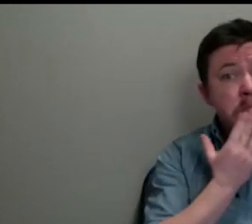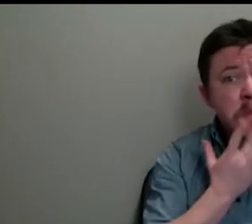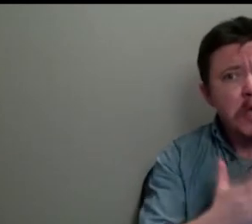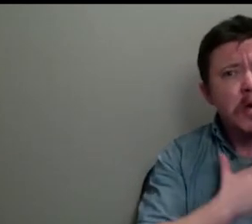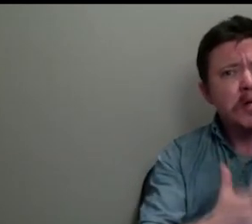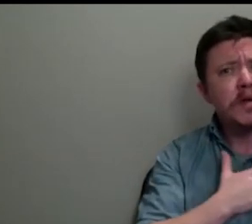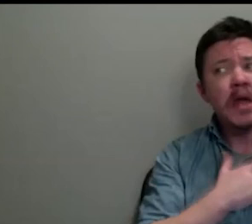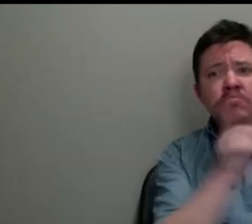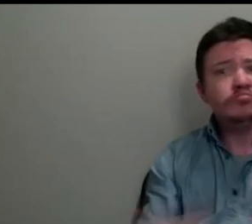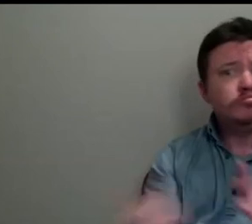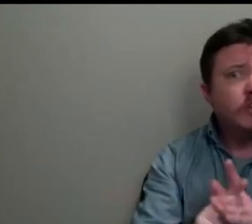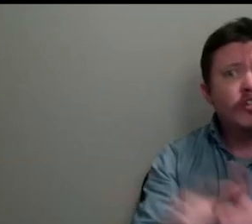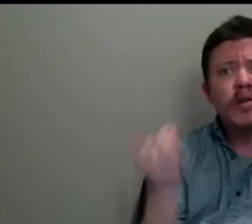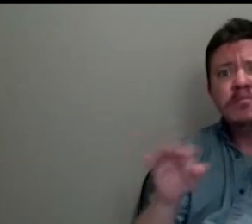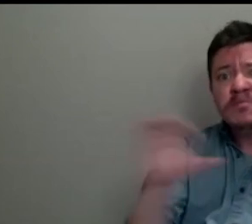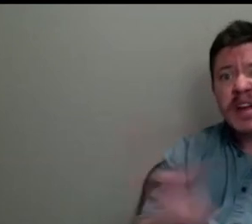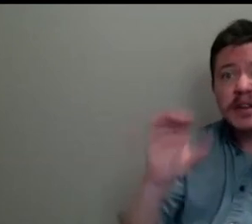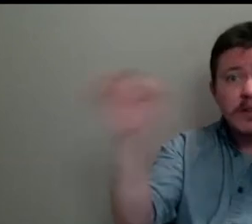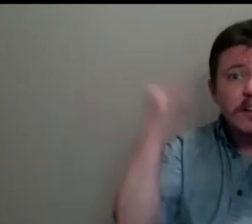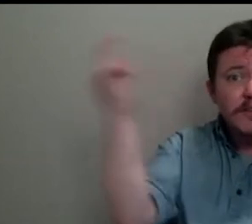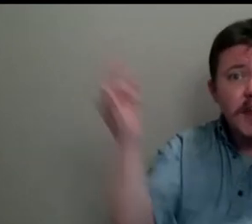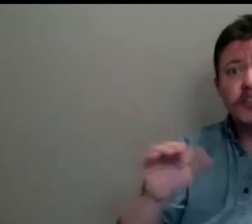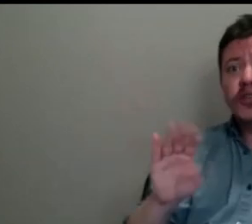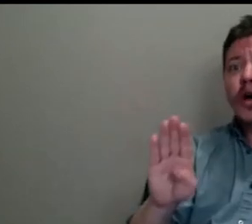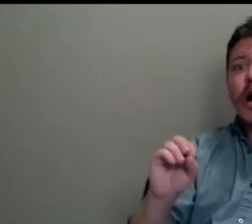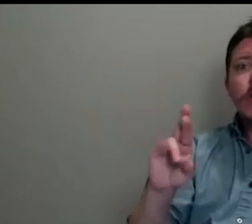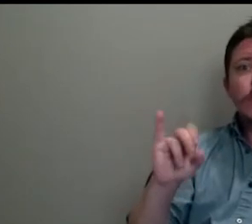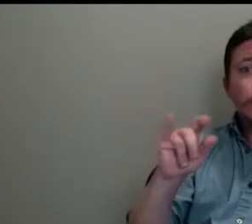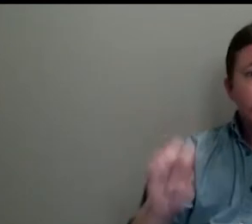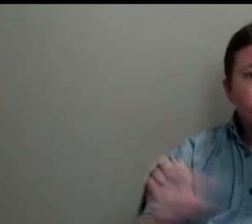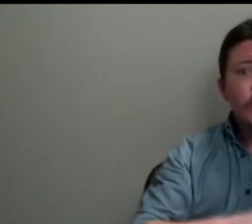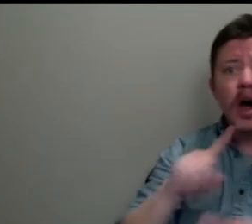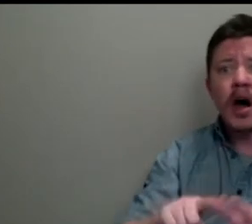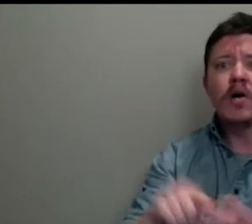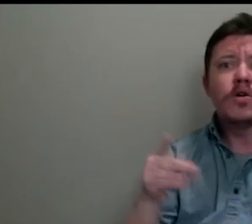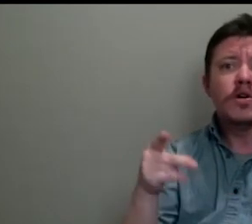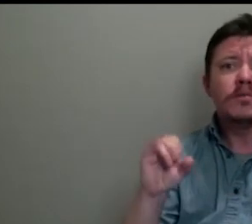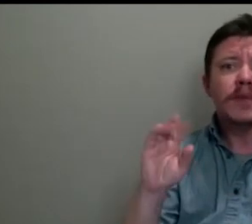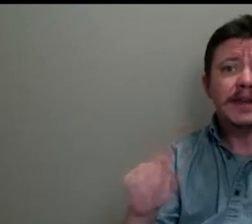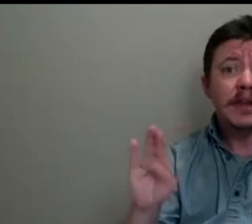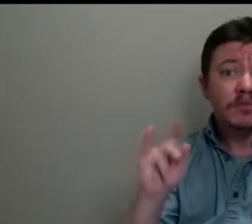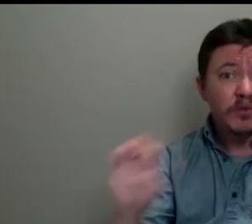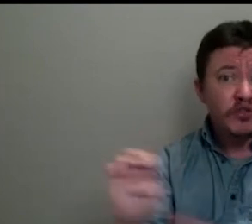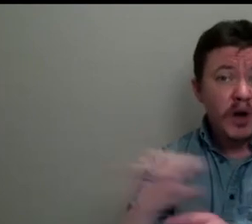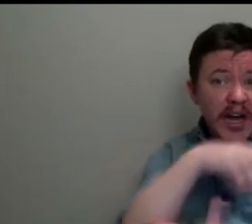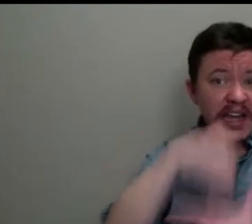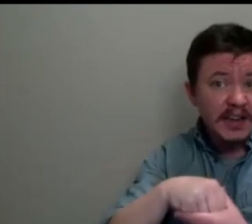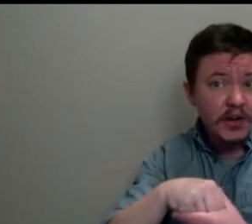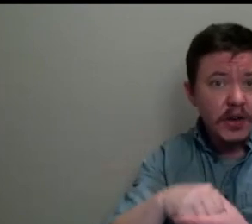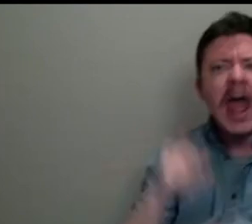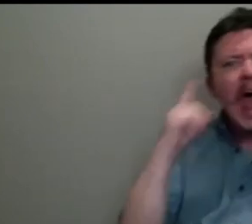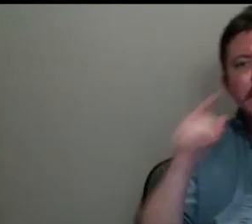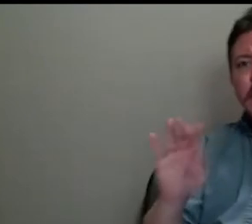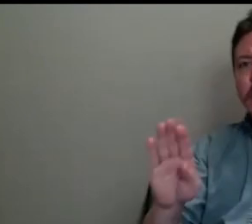typical 19th century bourgeois or petit bourgeois interior? I think the burgundies and the greens,